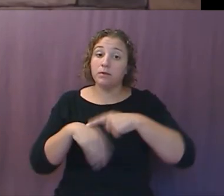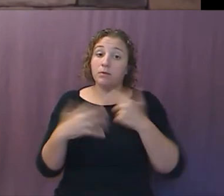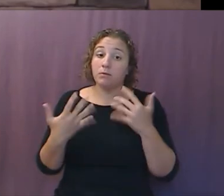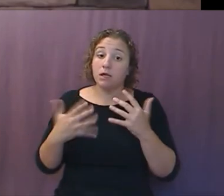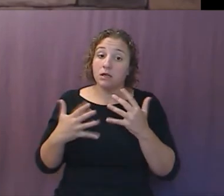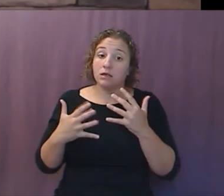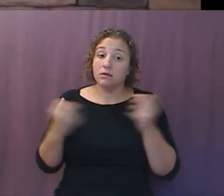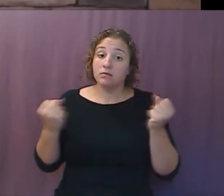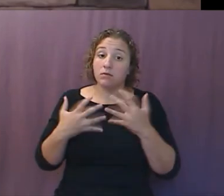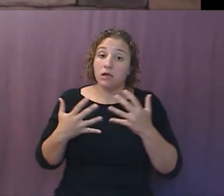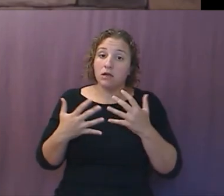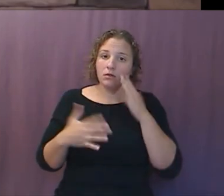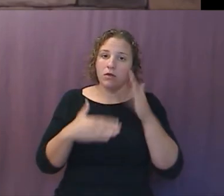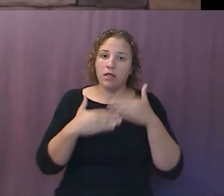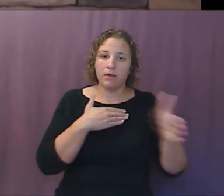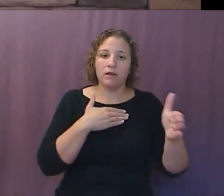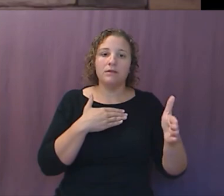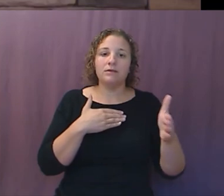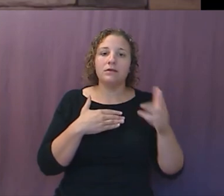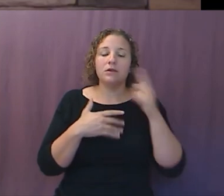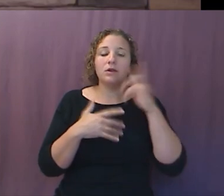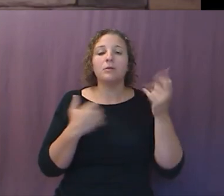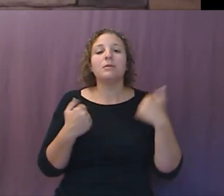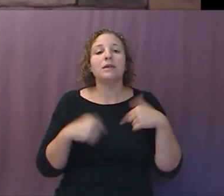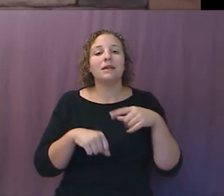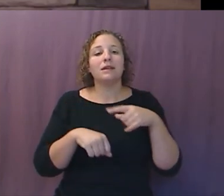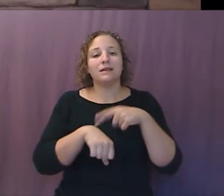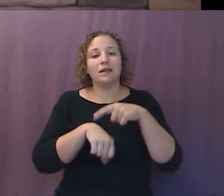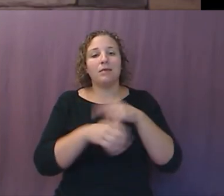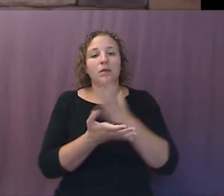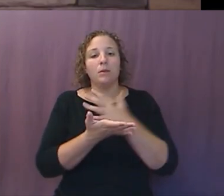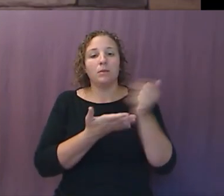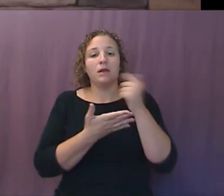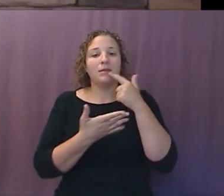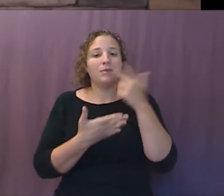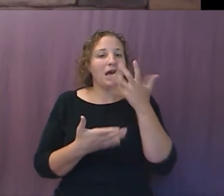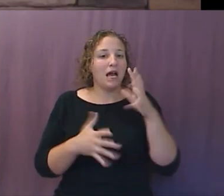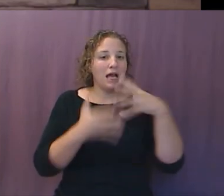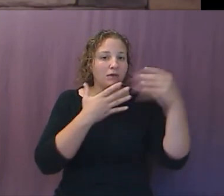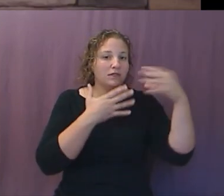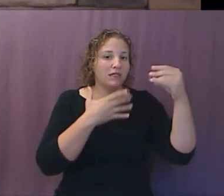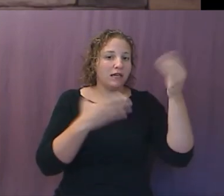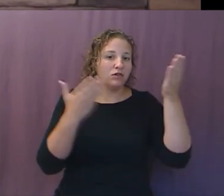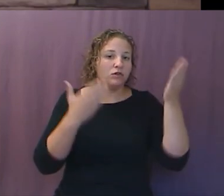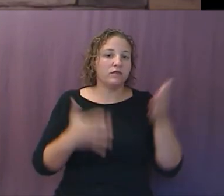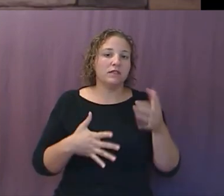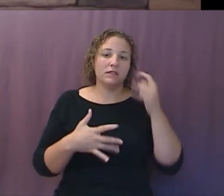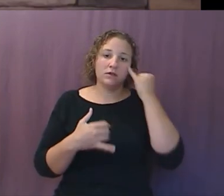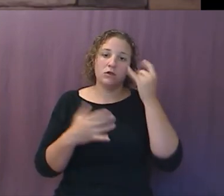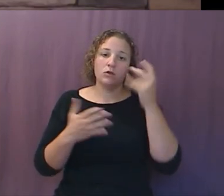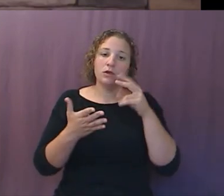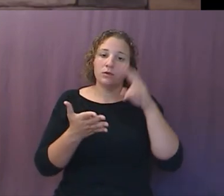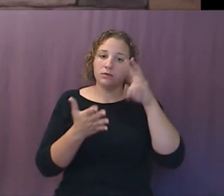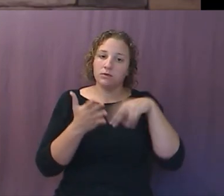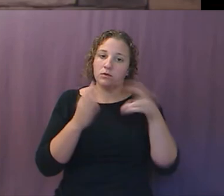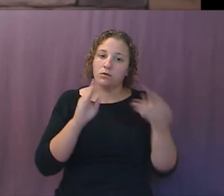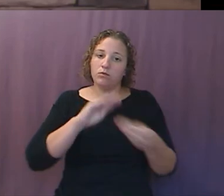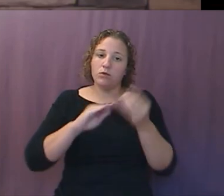Well, go on. What about the rest of it? We're out of time. It'll be too hot outside to get through it. We'll pick it up next week. Let's stand. Let's pray.